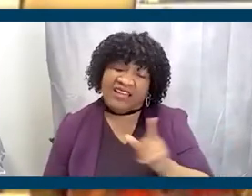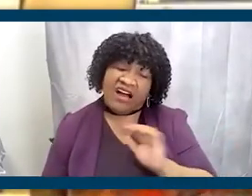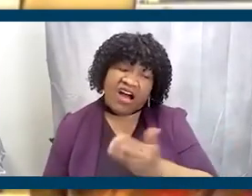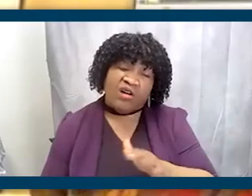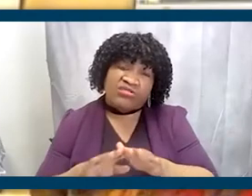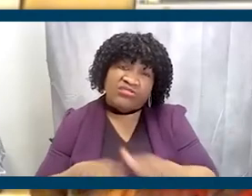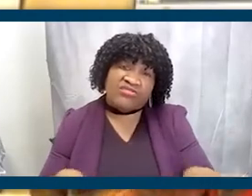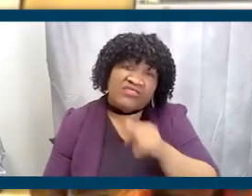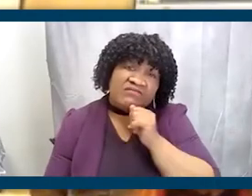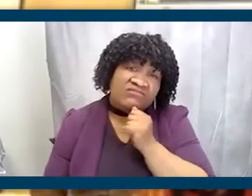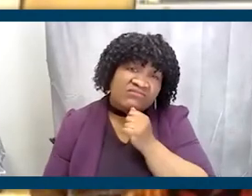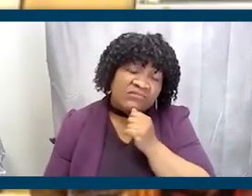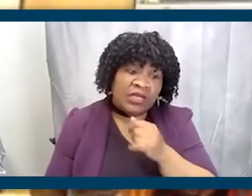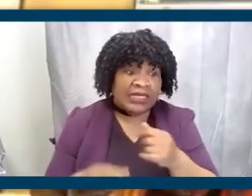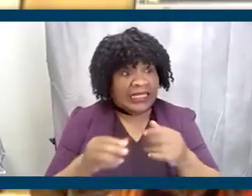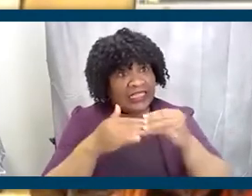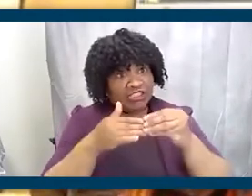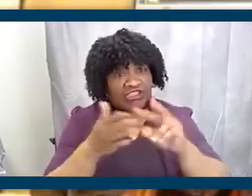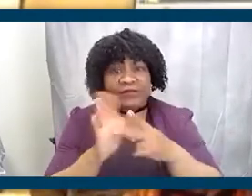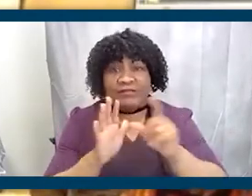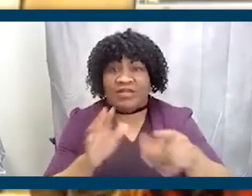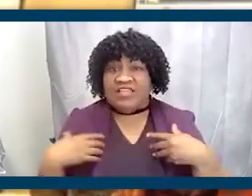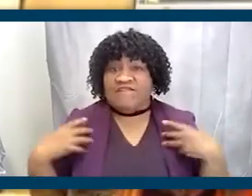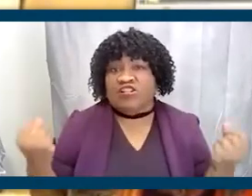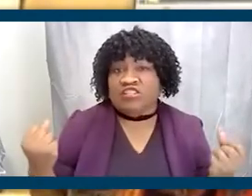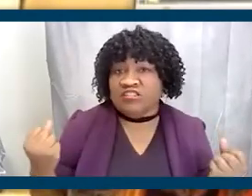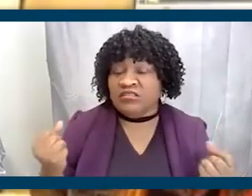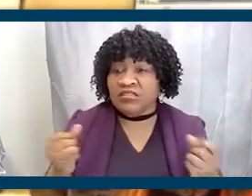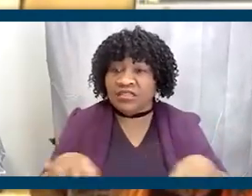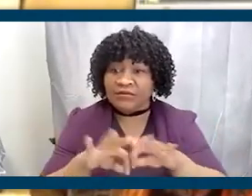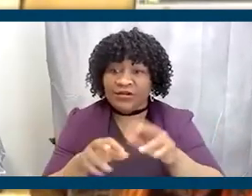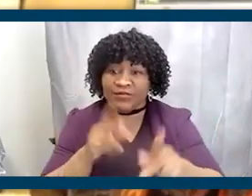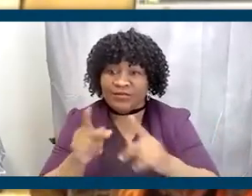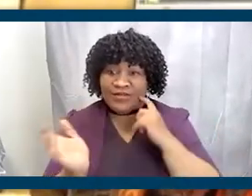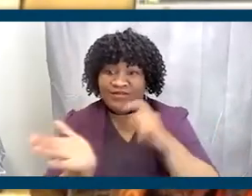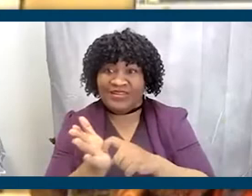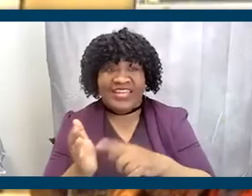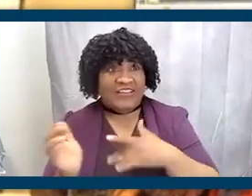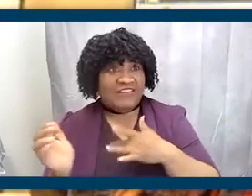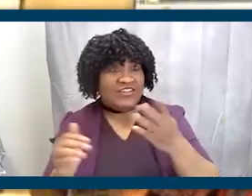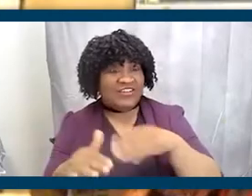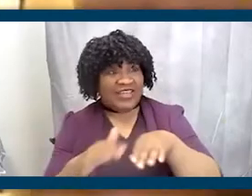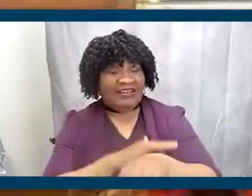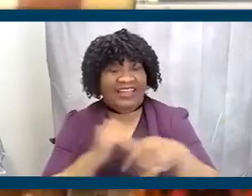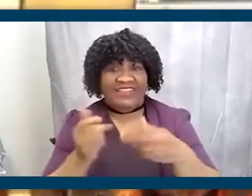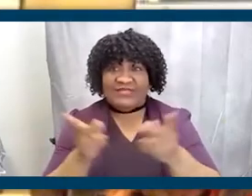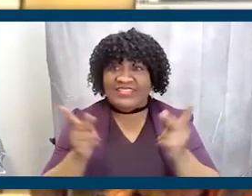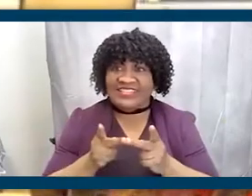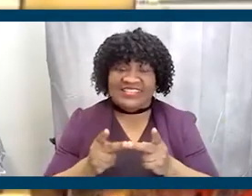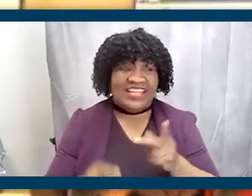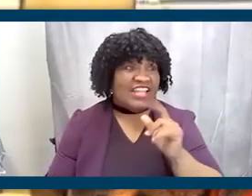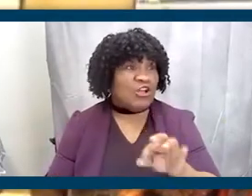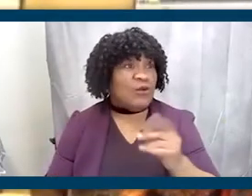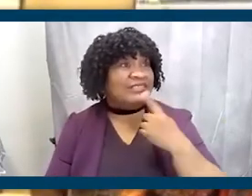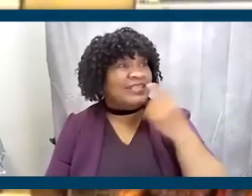leadership demands courage. It demands courage. And folks have to recognize that if they think they can walk into these positions and nobody oppose them,